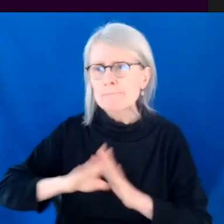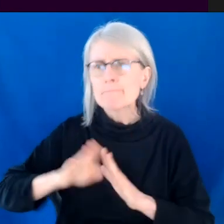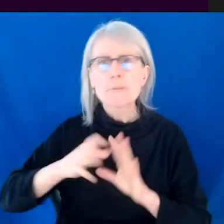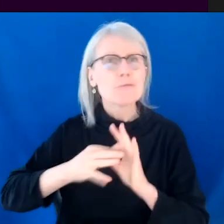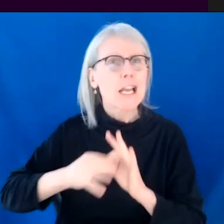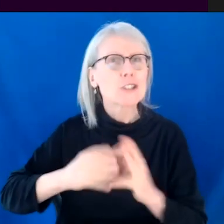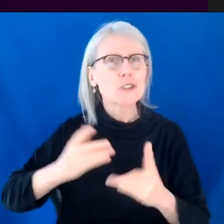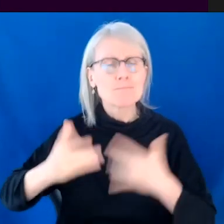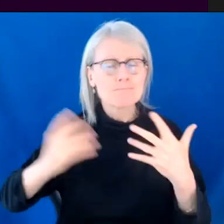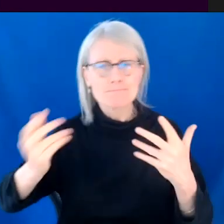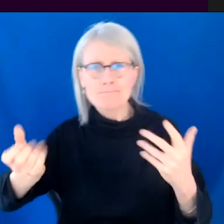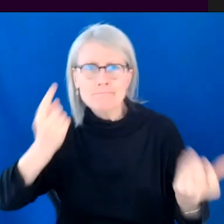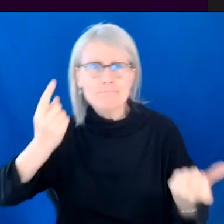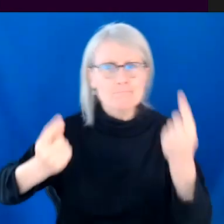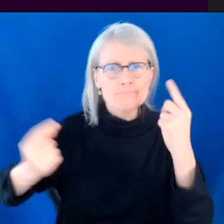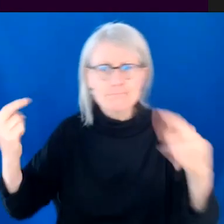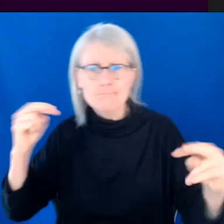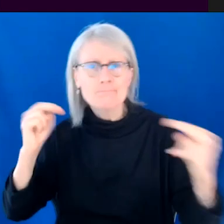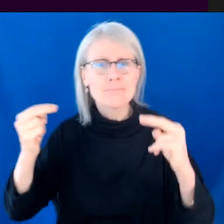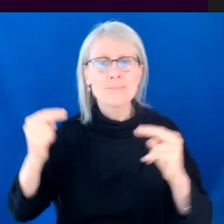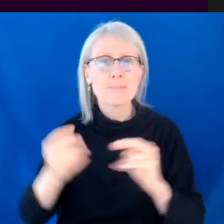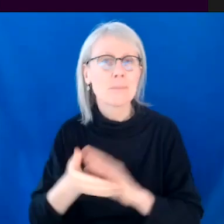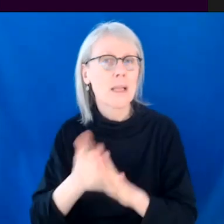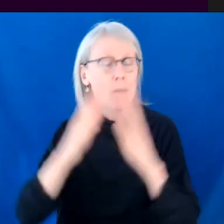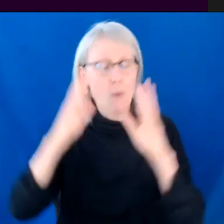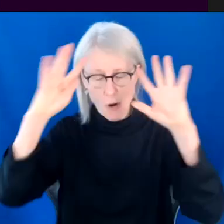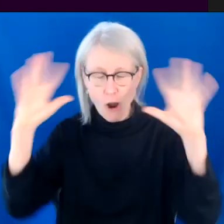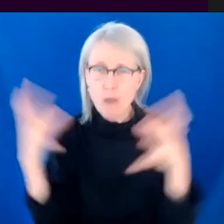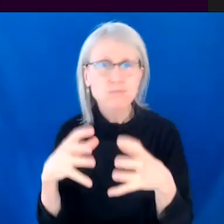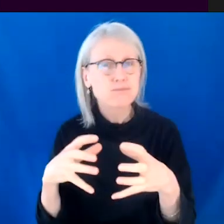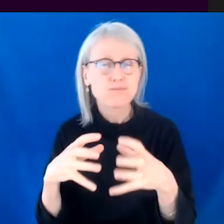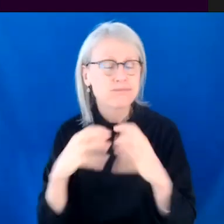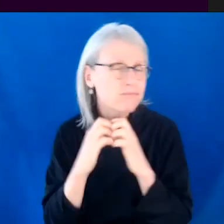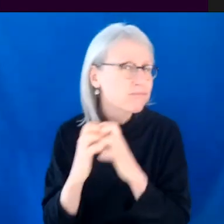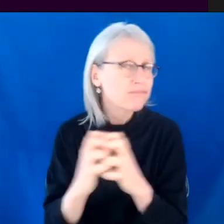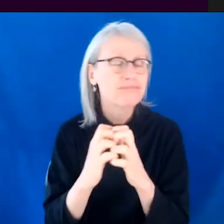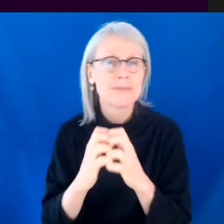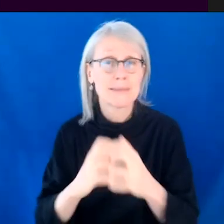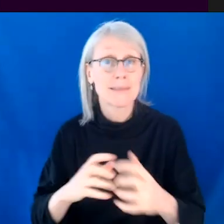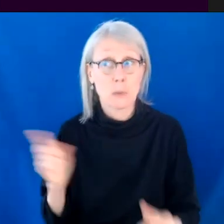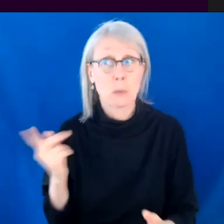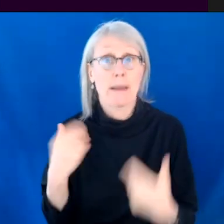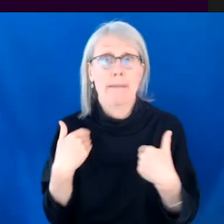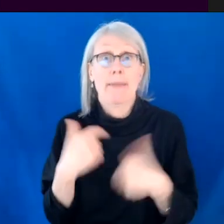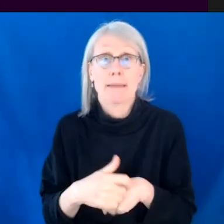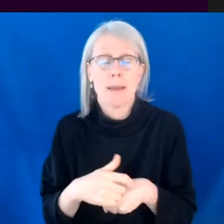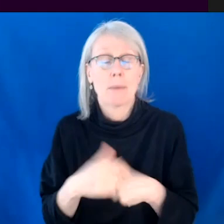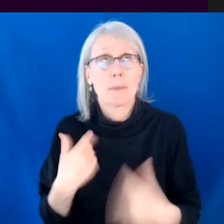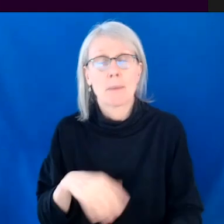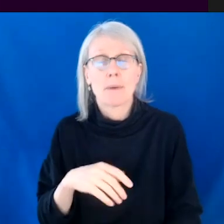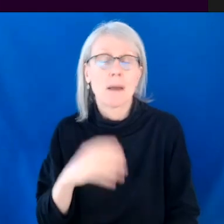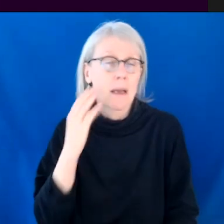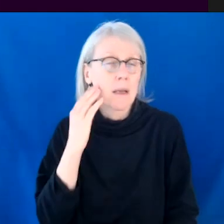uh, hive mind. As they say, um, and Anne-Marie and I feel really fortunate that we got that time as frustrating